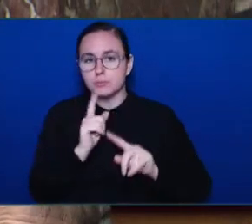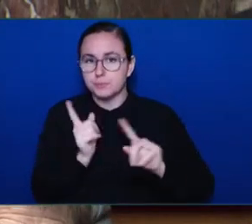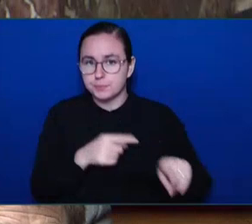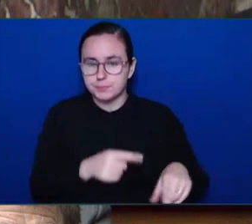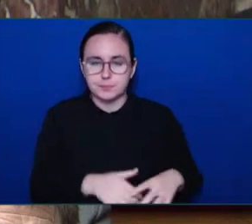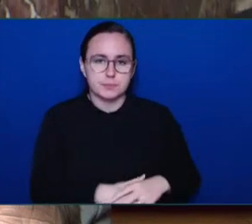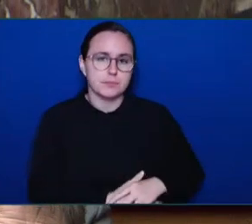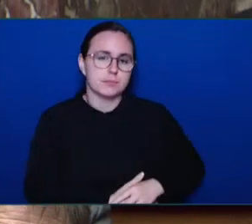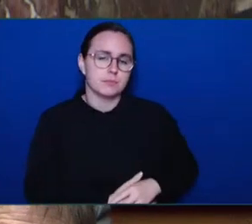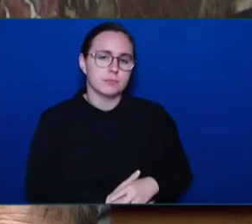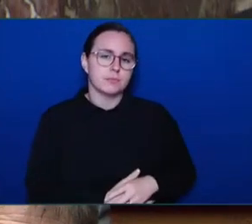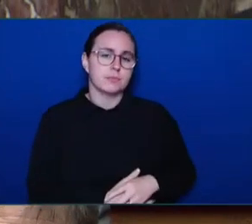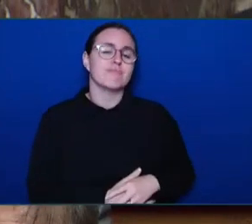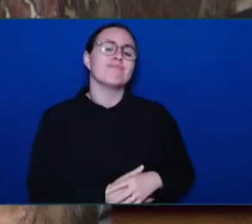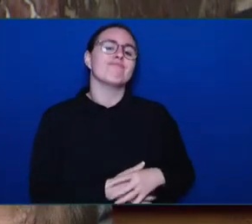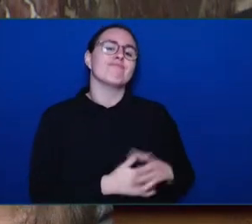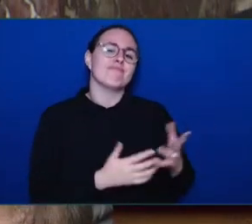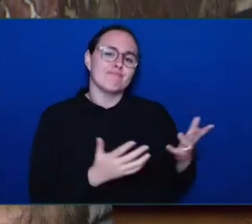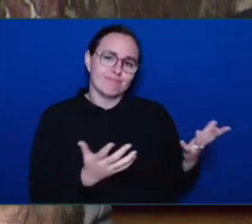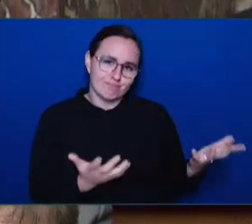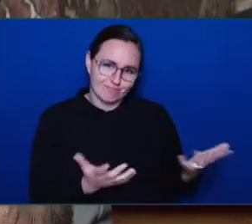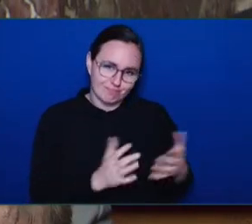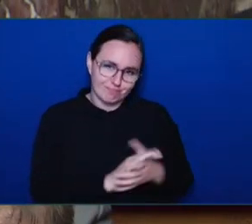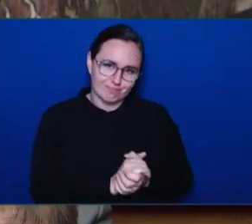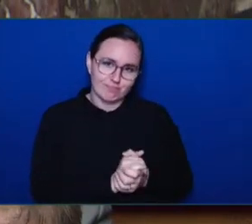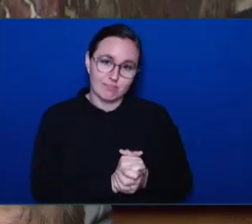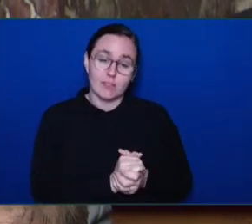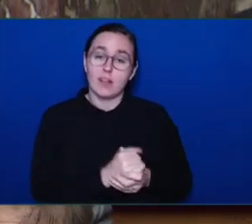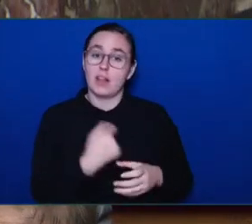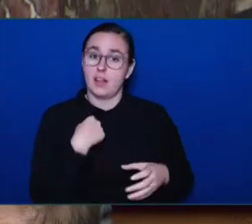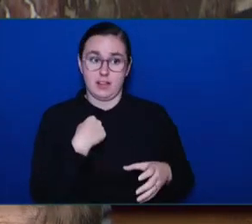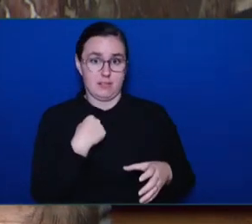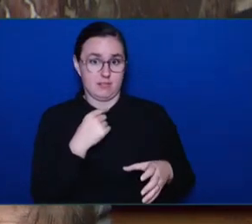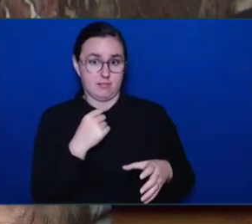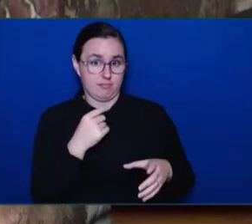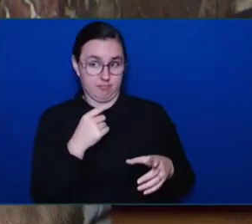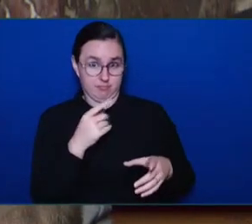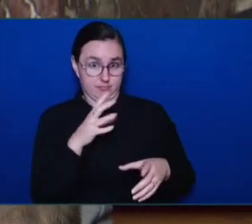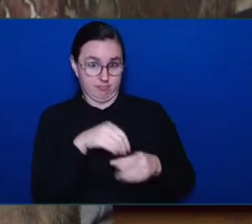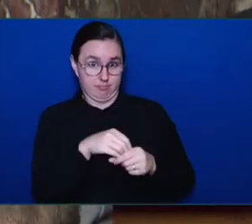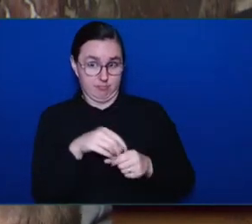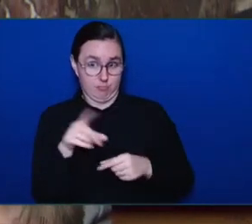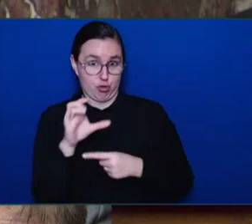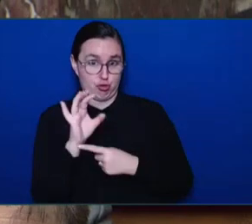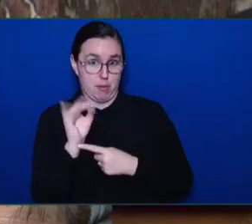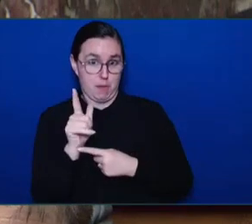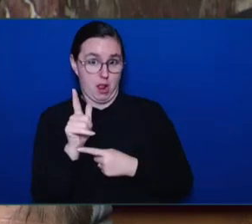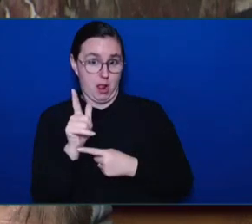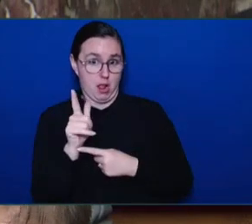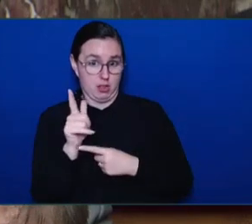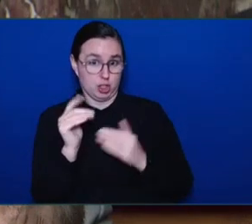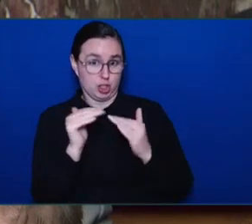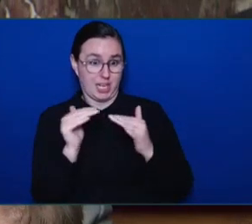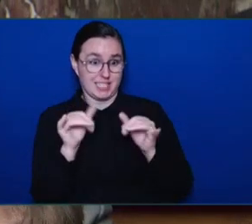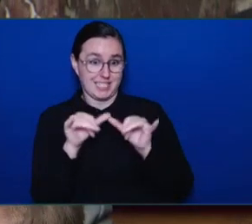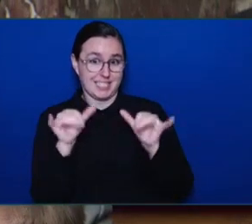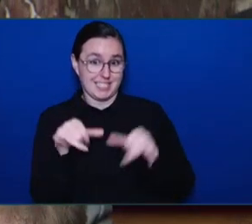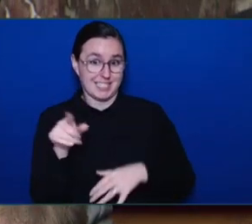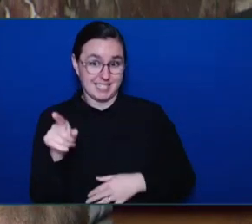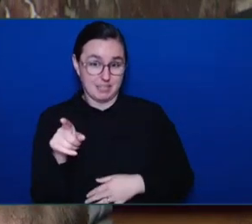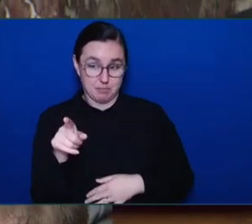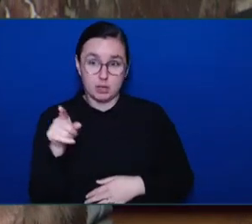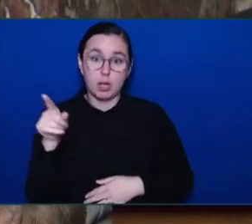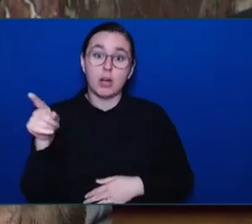Council has the independent charge assessment process but what we do know with the stats that were held and released by the BC